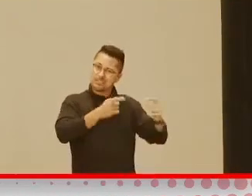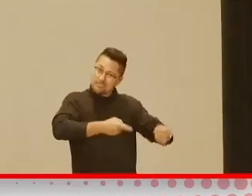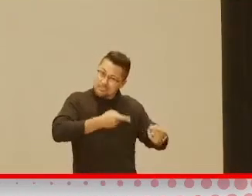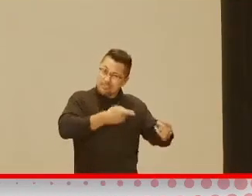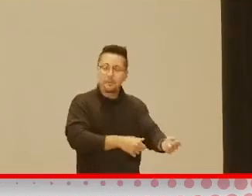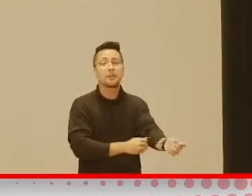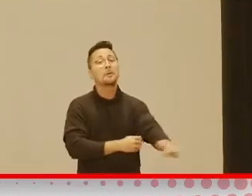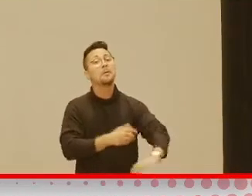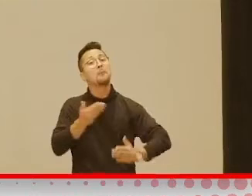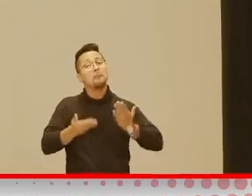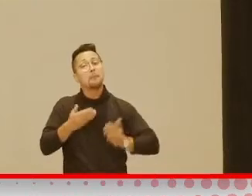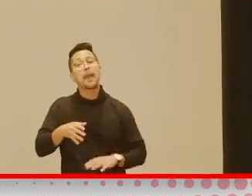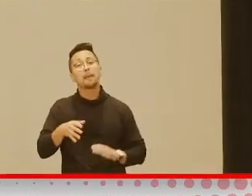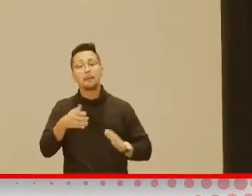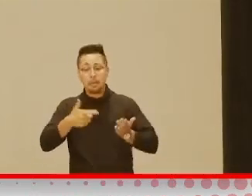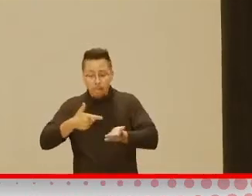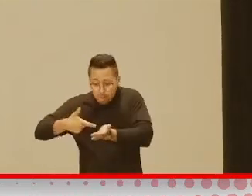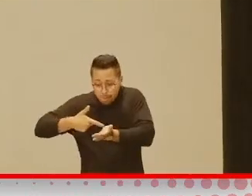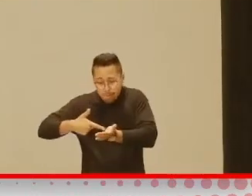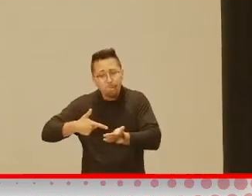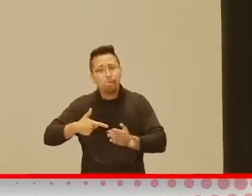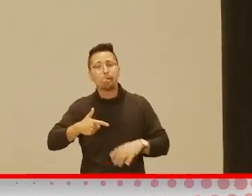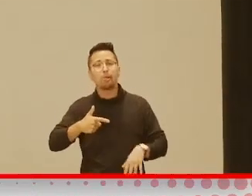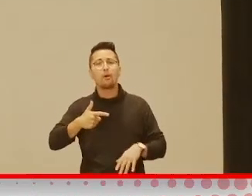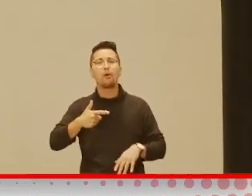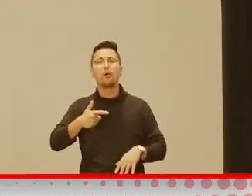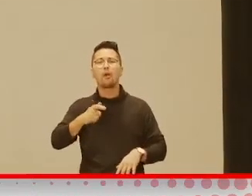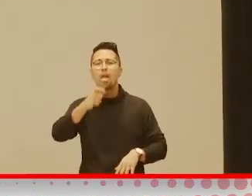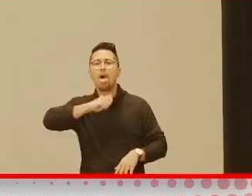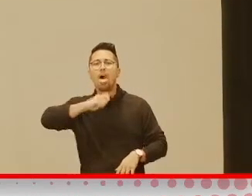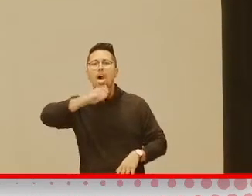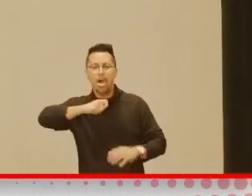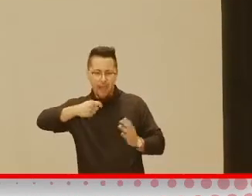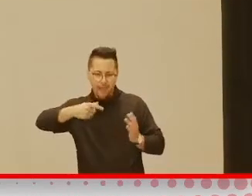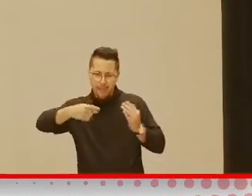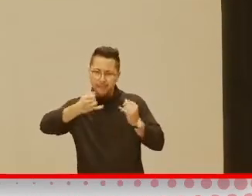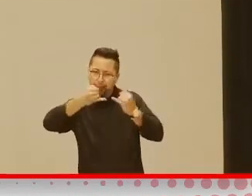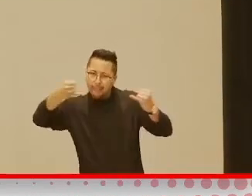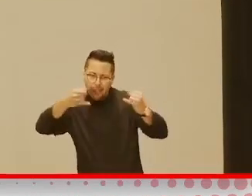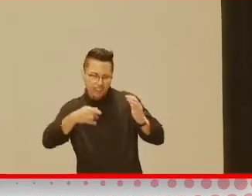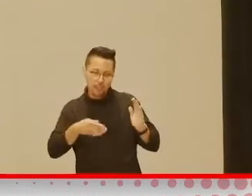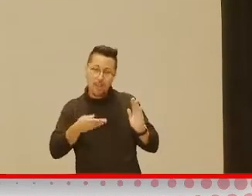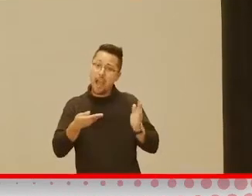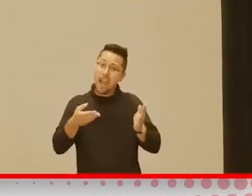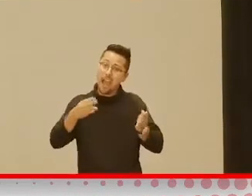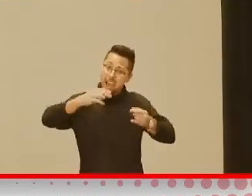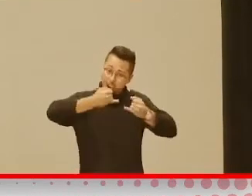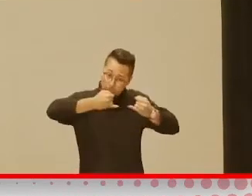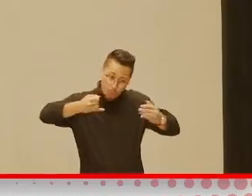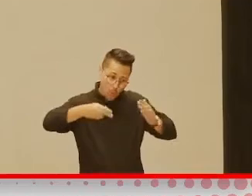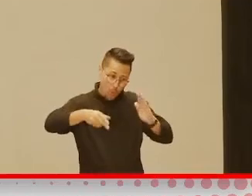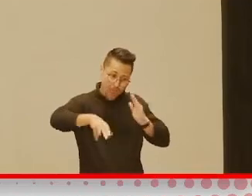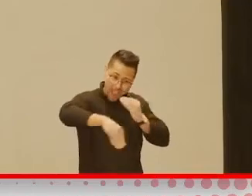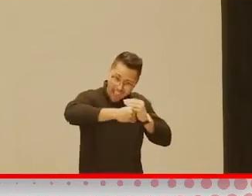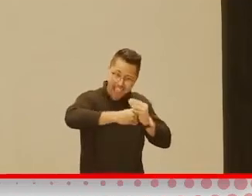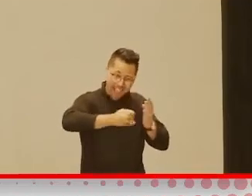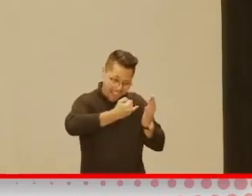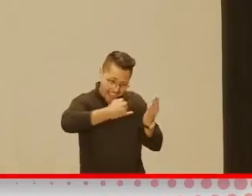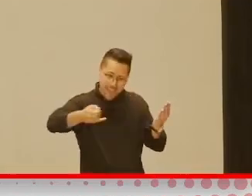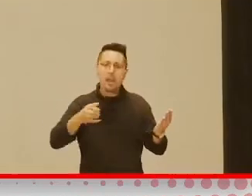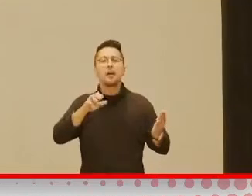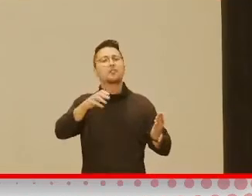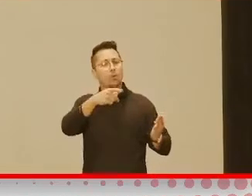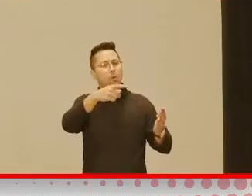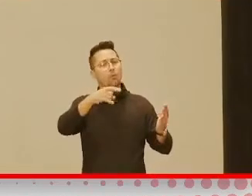dots, little popsicle sticks on the pages, something that they can grab a hold of to turn those pages.